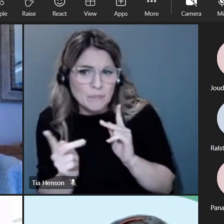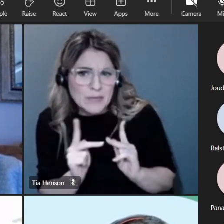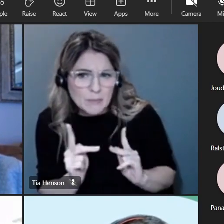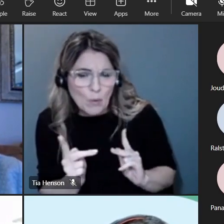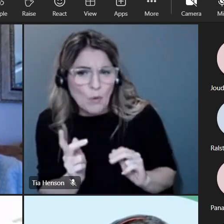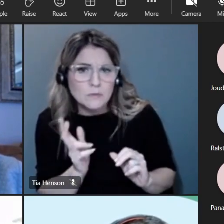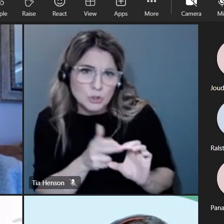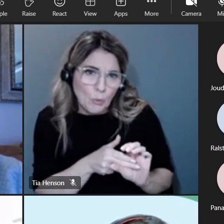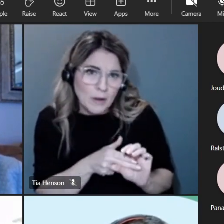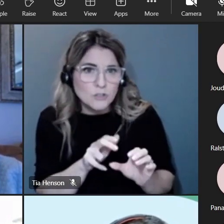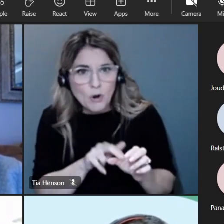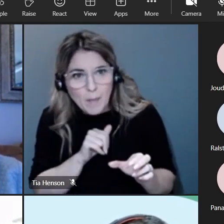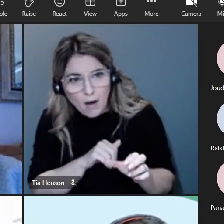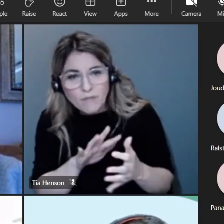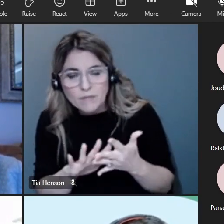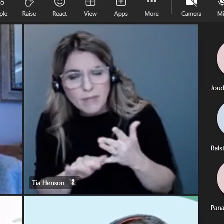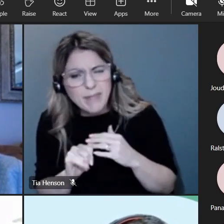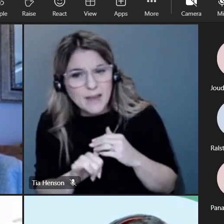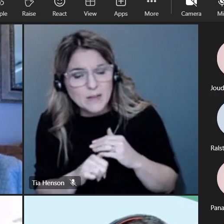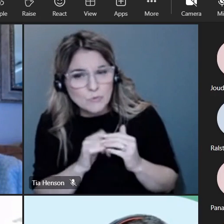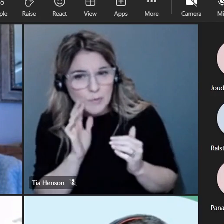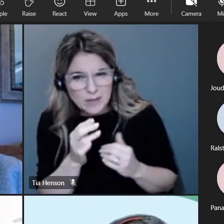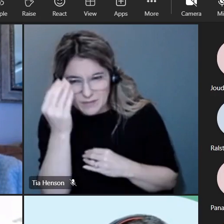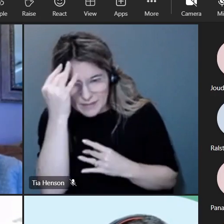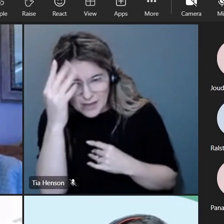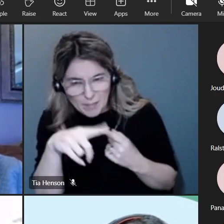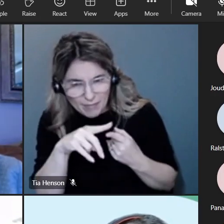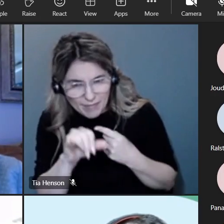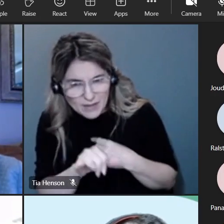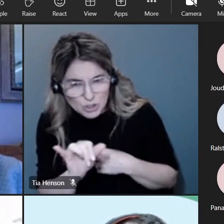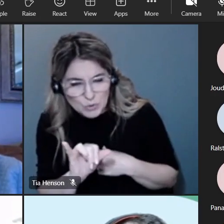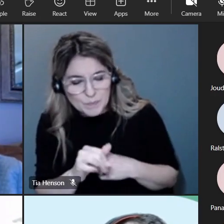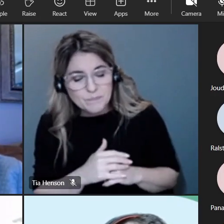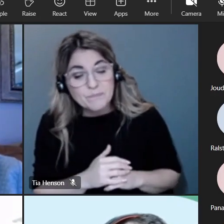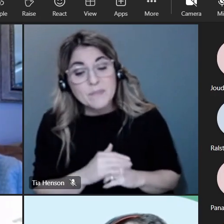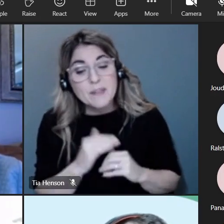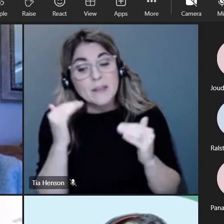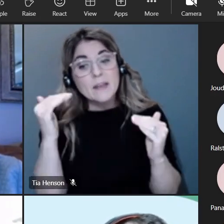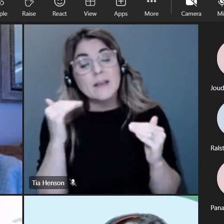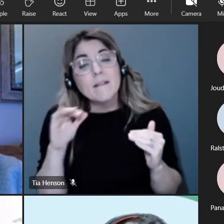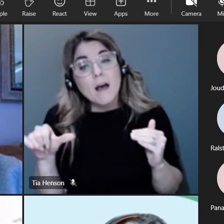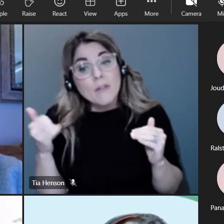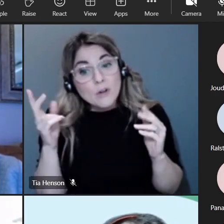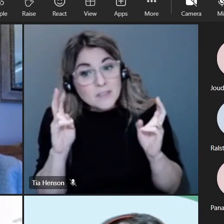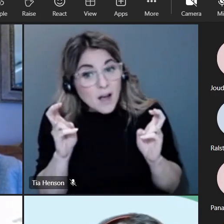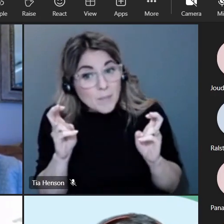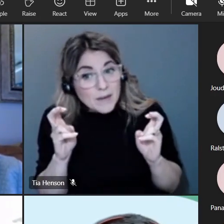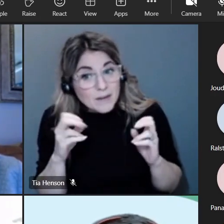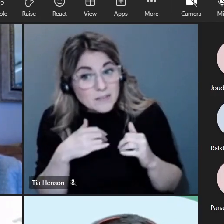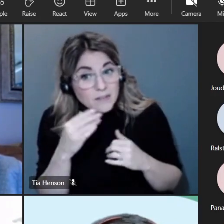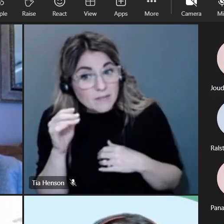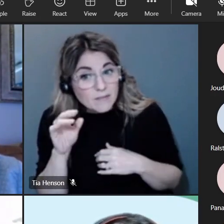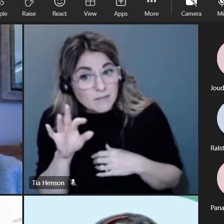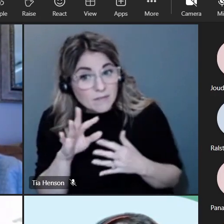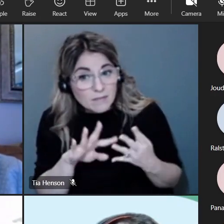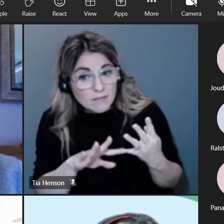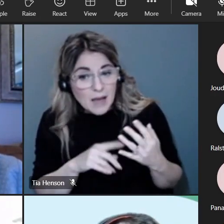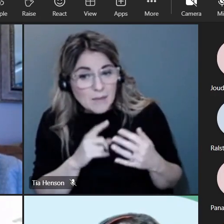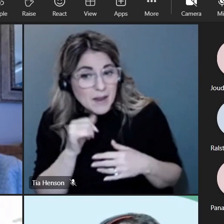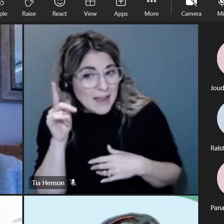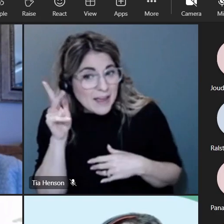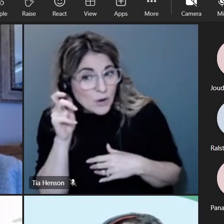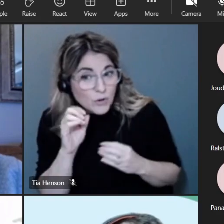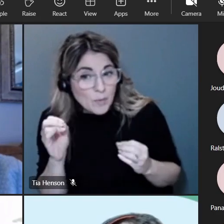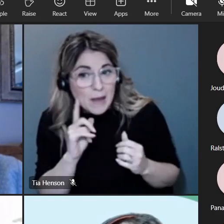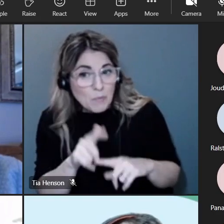let's let's focus on um uh do we have any other uh topics that are out there i i'm not hearing